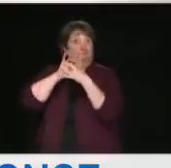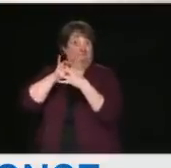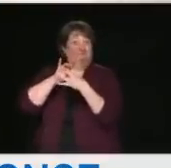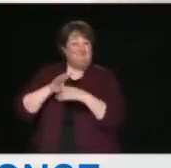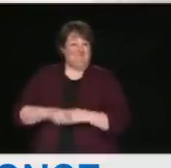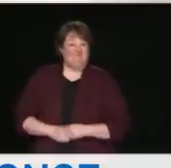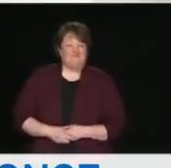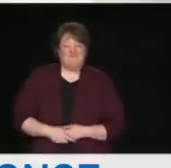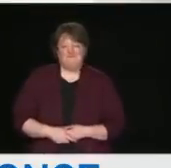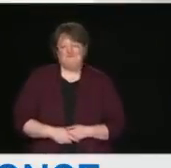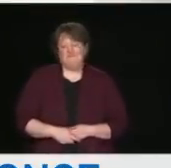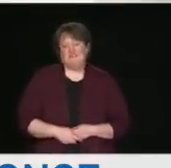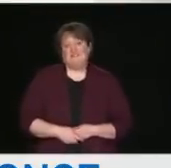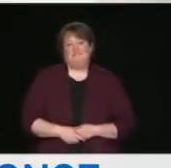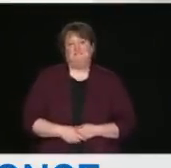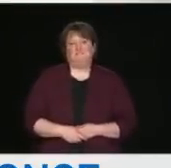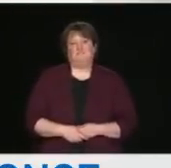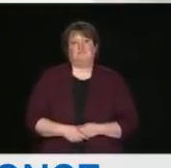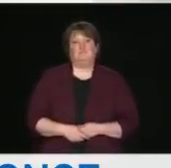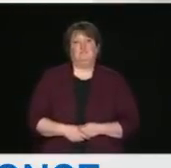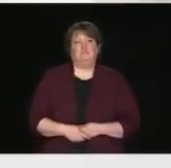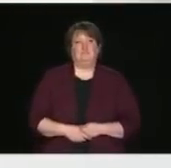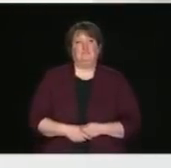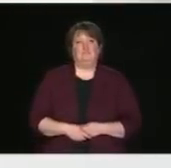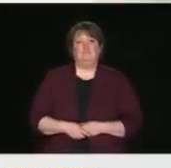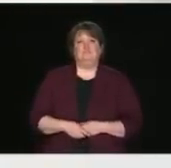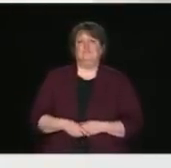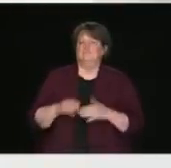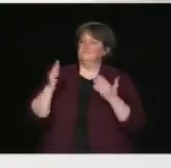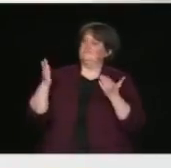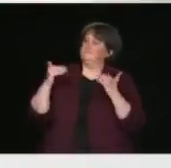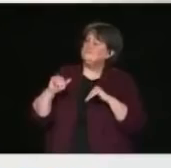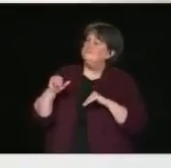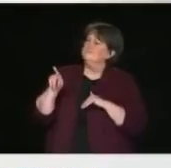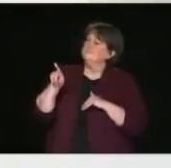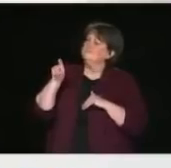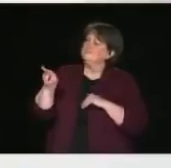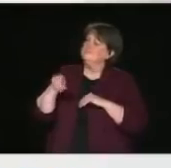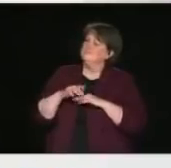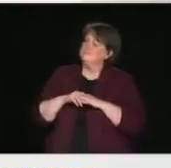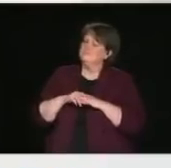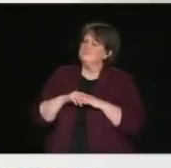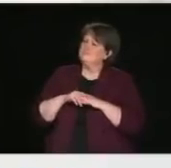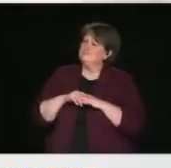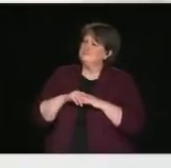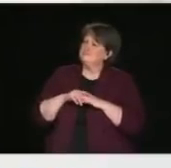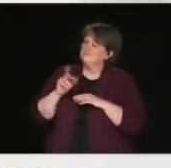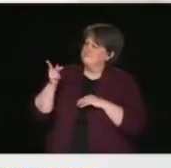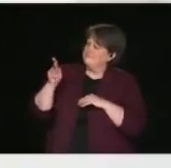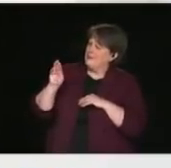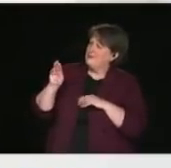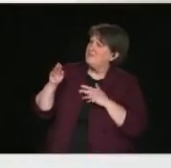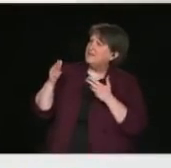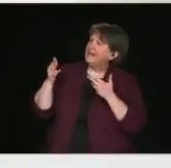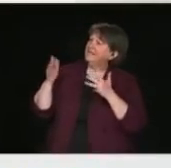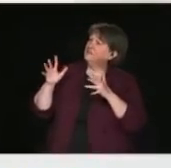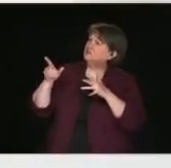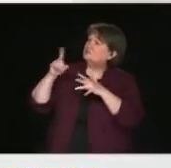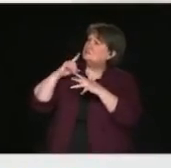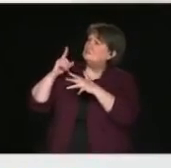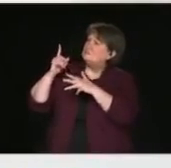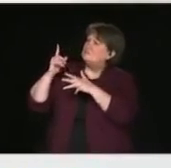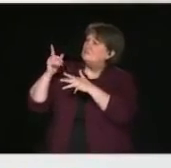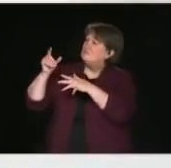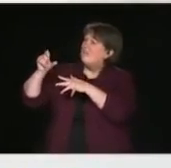Alex, follow up. Yeah, the Prime Minister mentioned shipments from other countries have been delayed, and there's been stuff